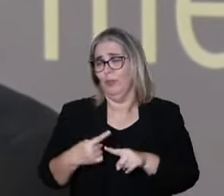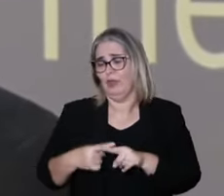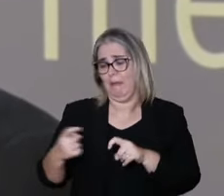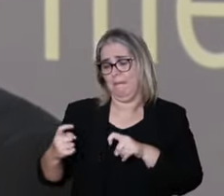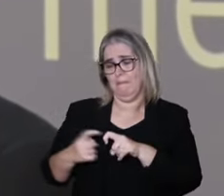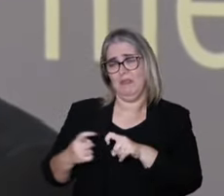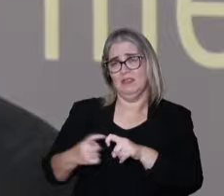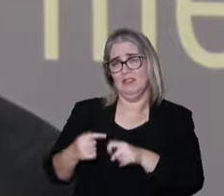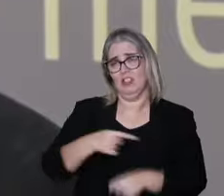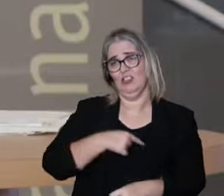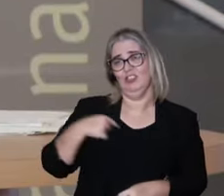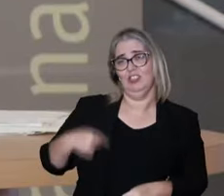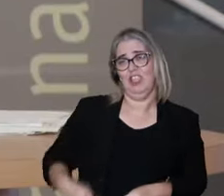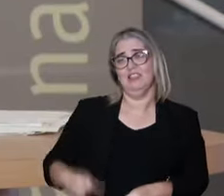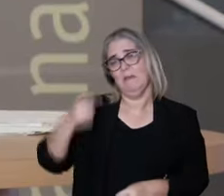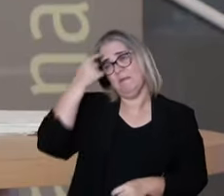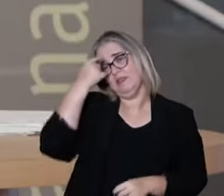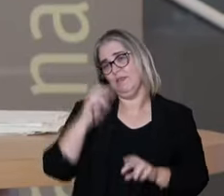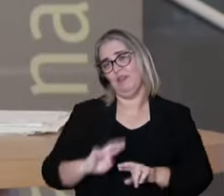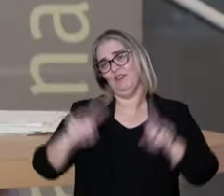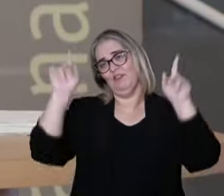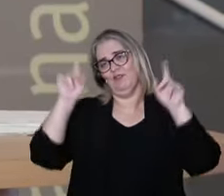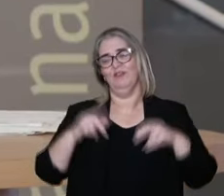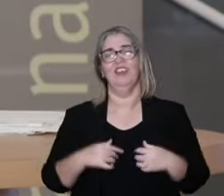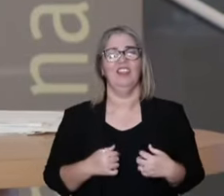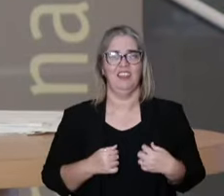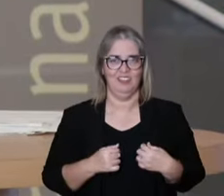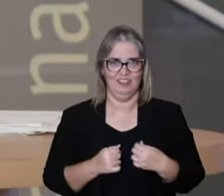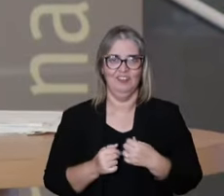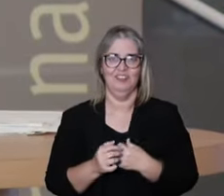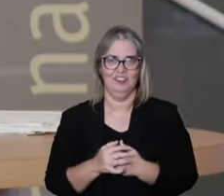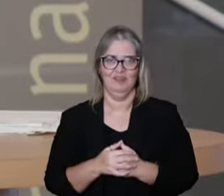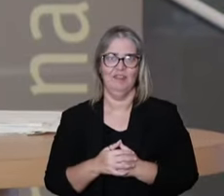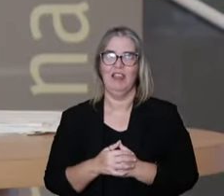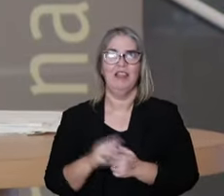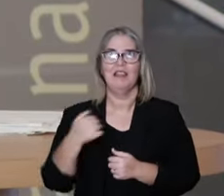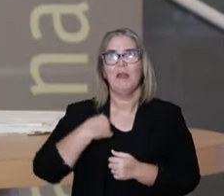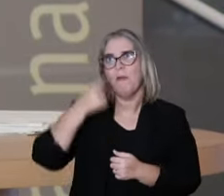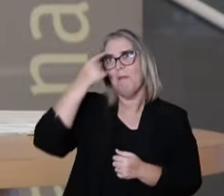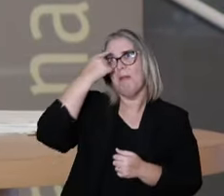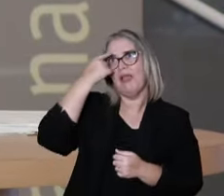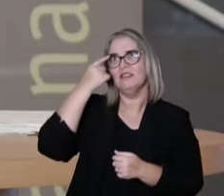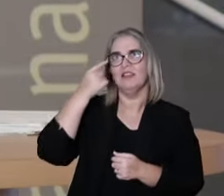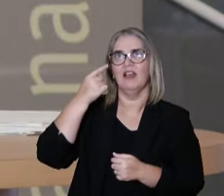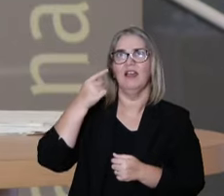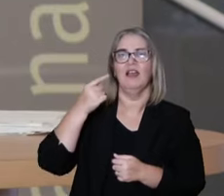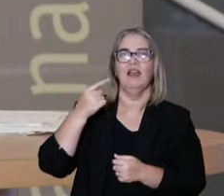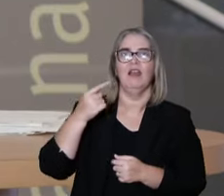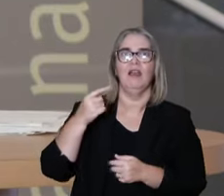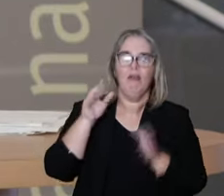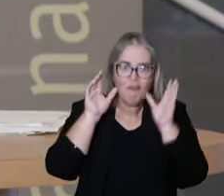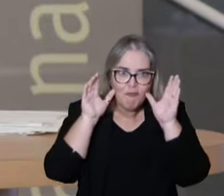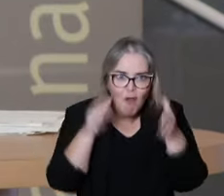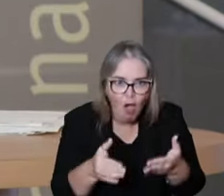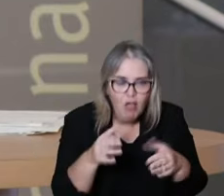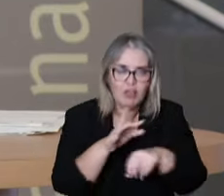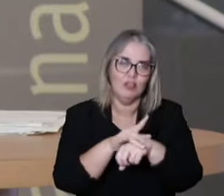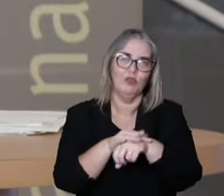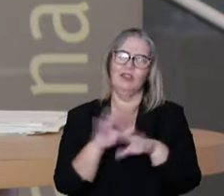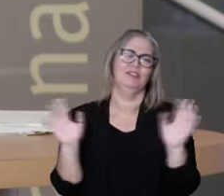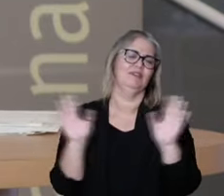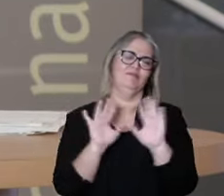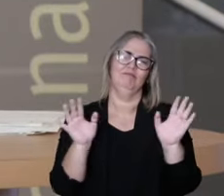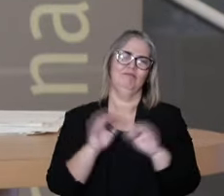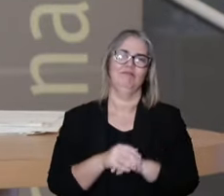medicine doesn't share this perspective. There's always an effort, not only Chinese medicine,